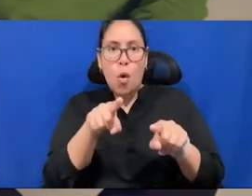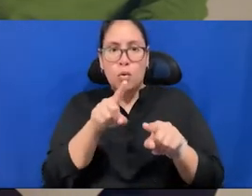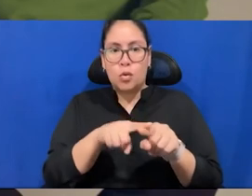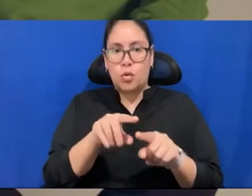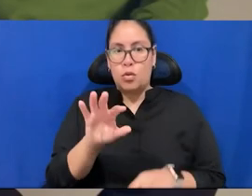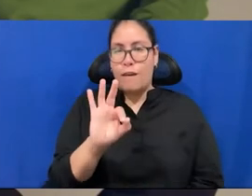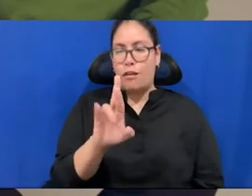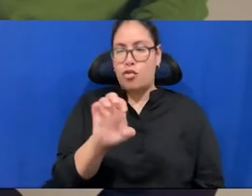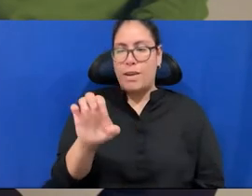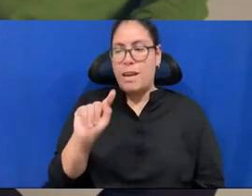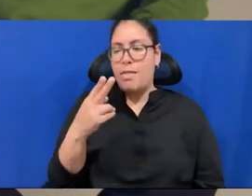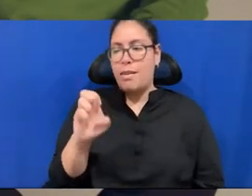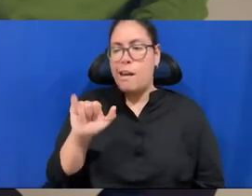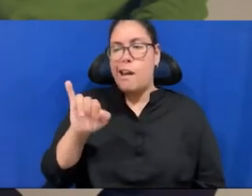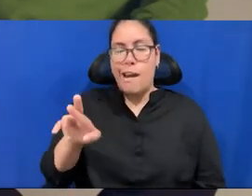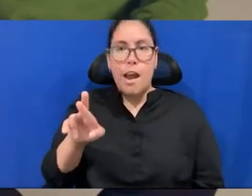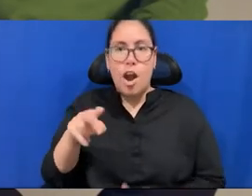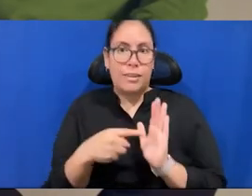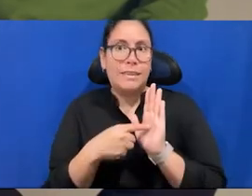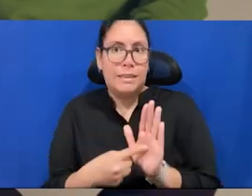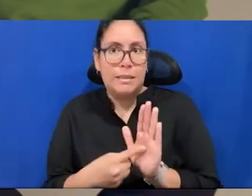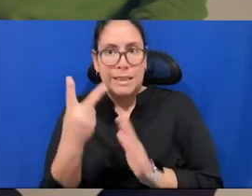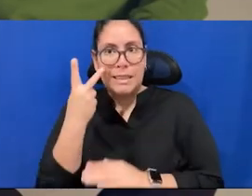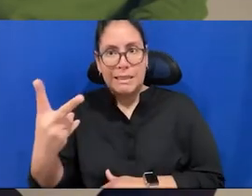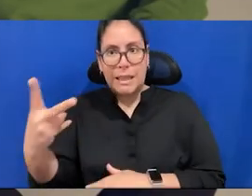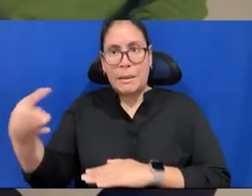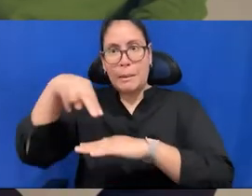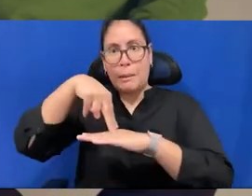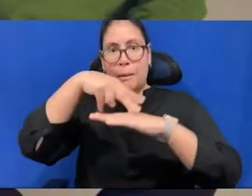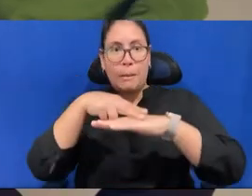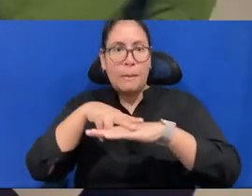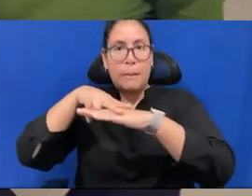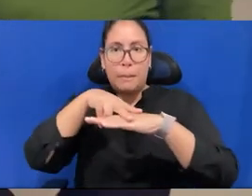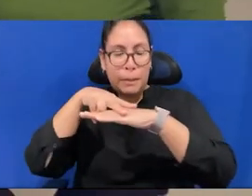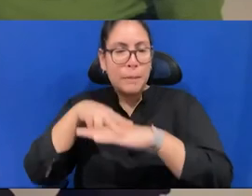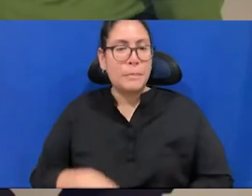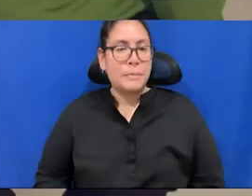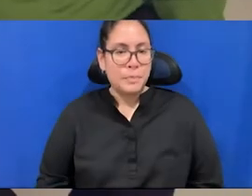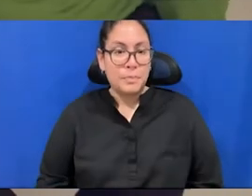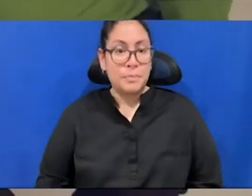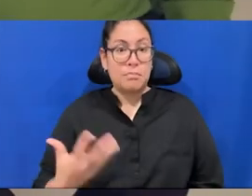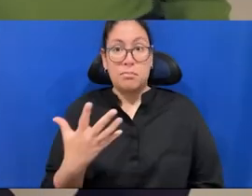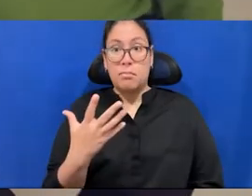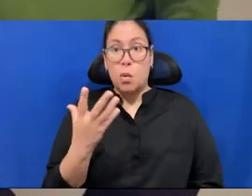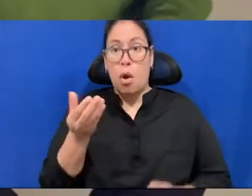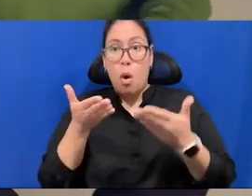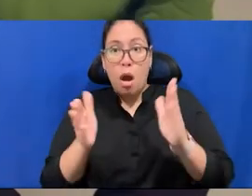I would love to allow a couple of moments for any questions that have come in over the, over the chat.